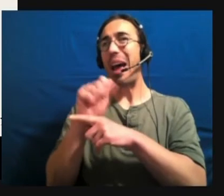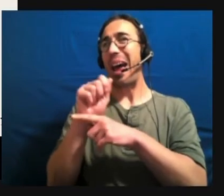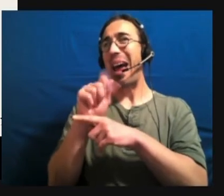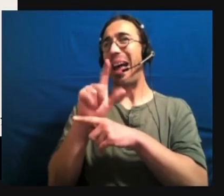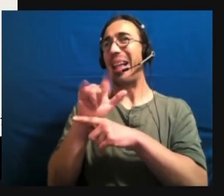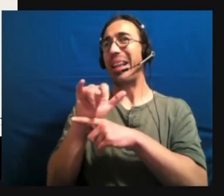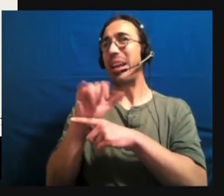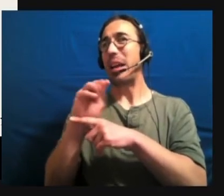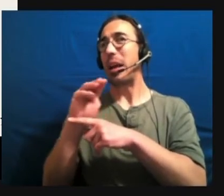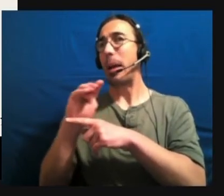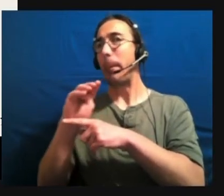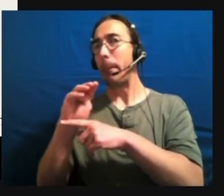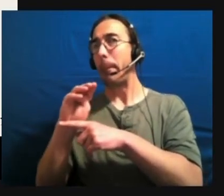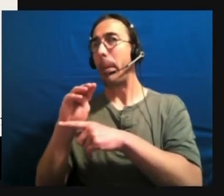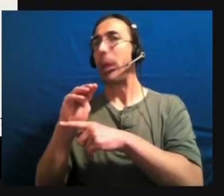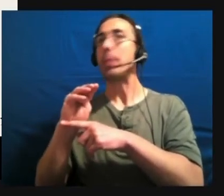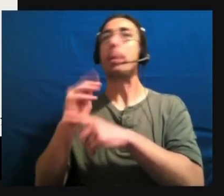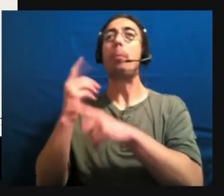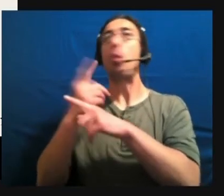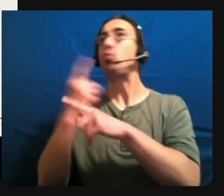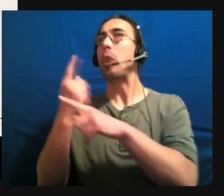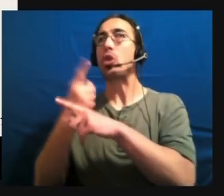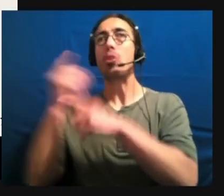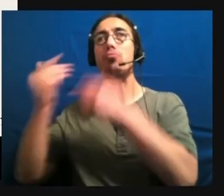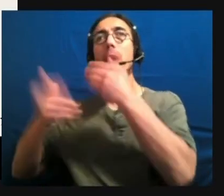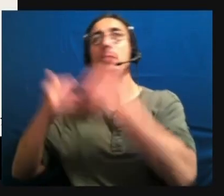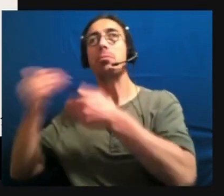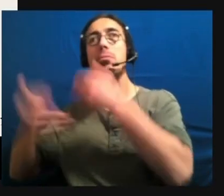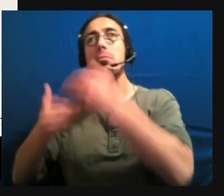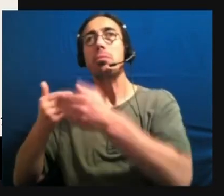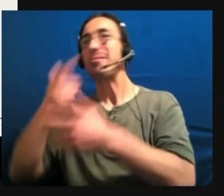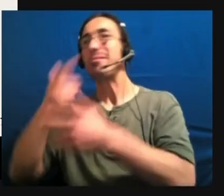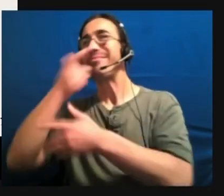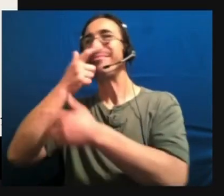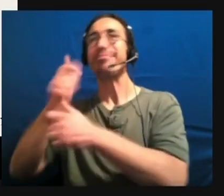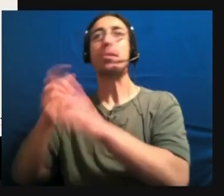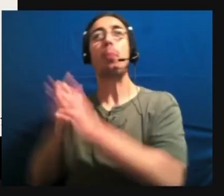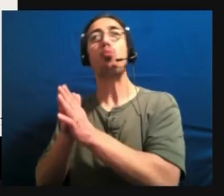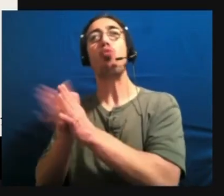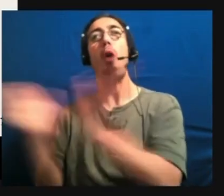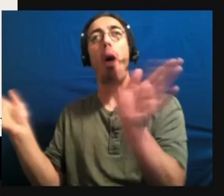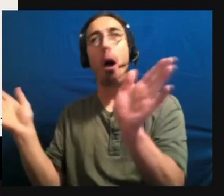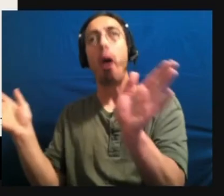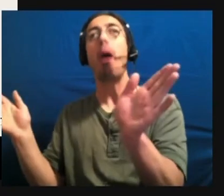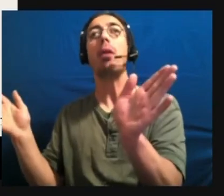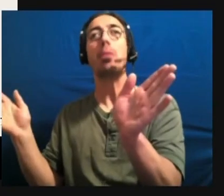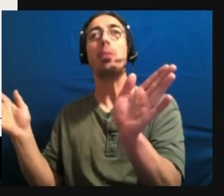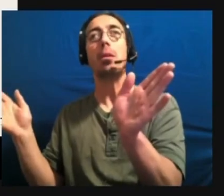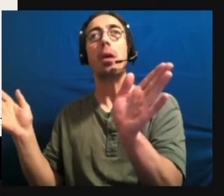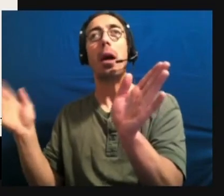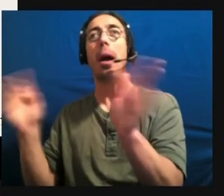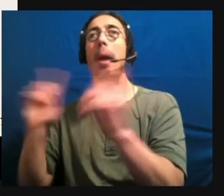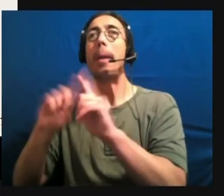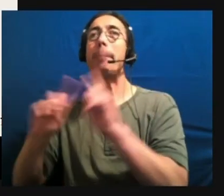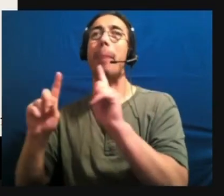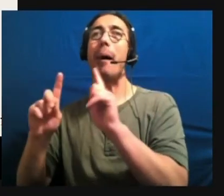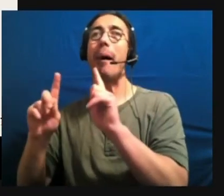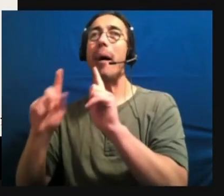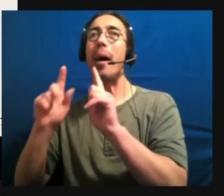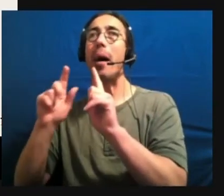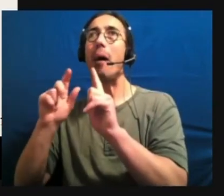way of processing information where the interest is broader, but not often as deep.